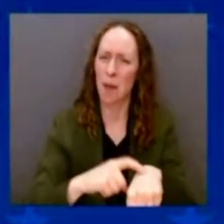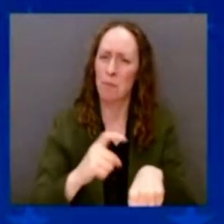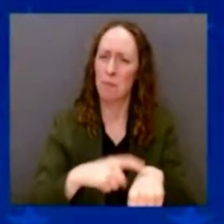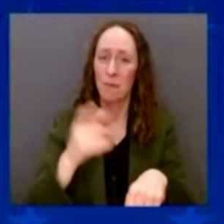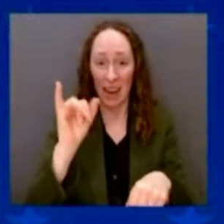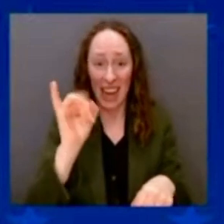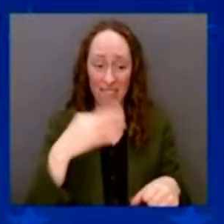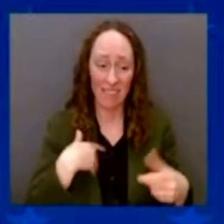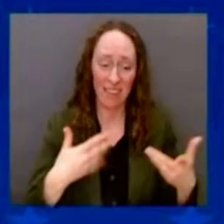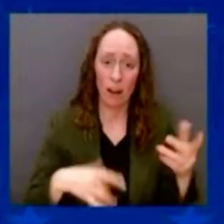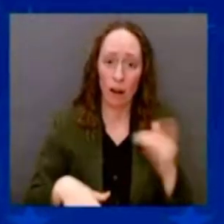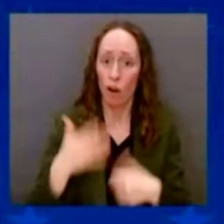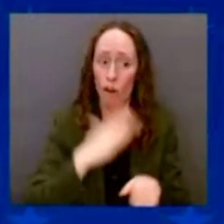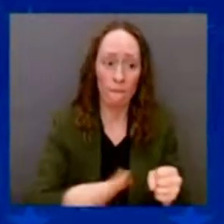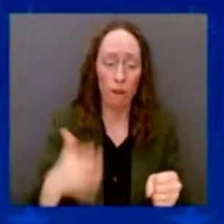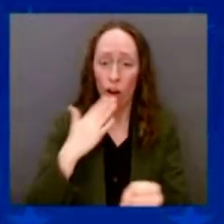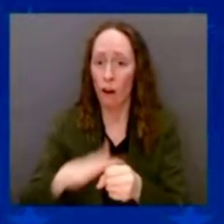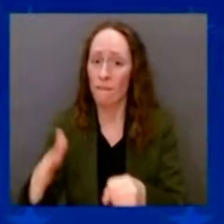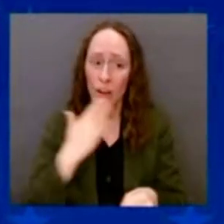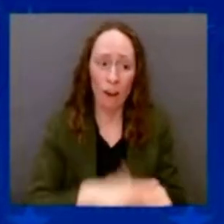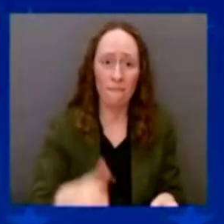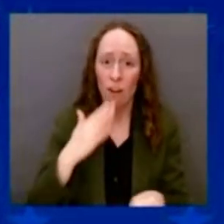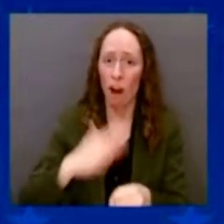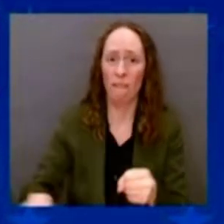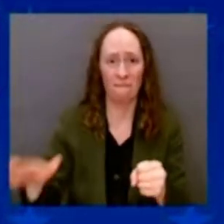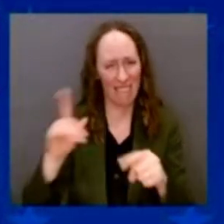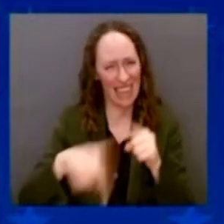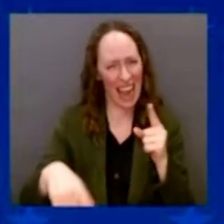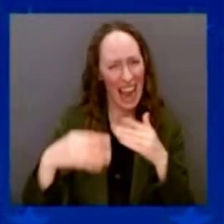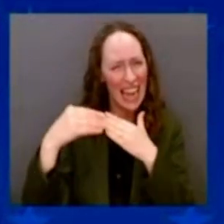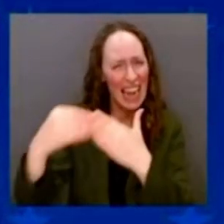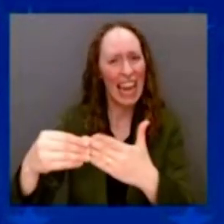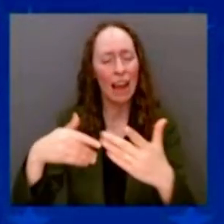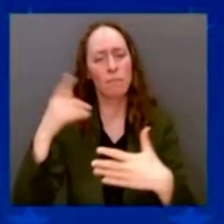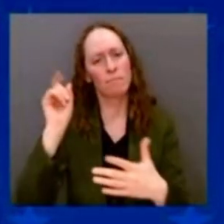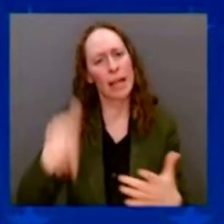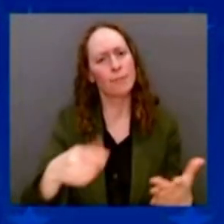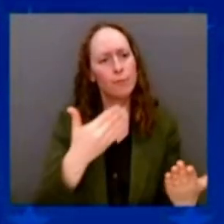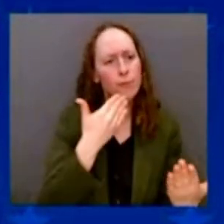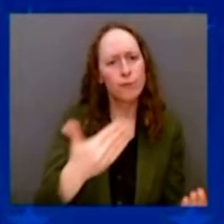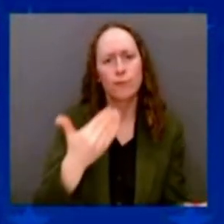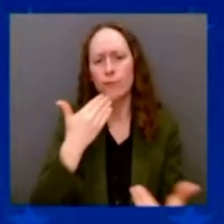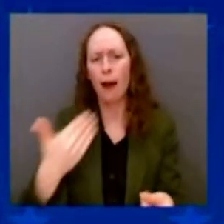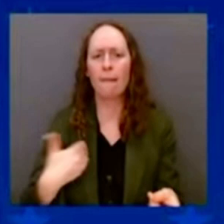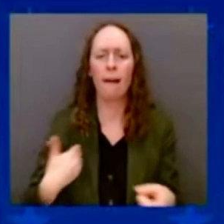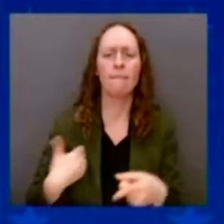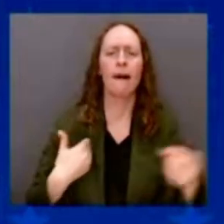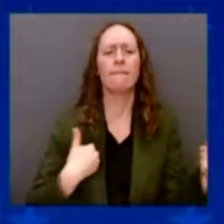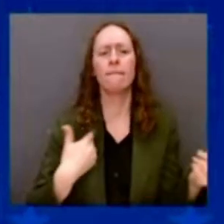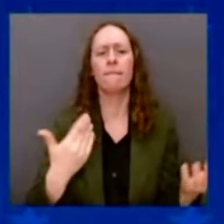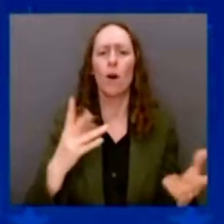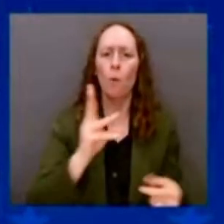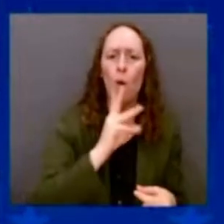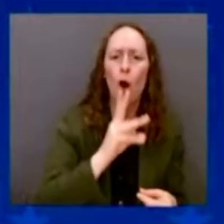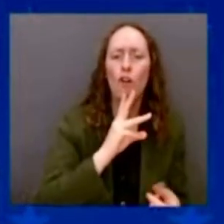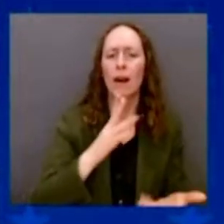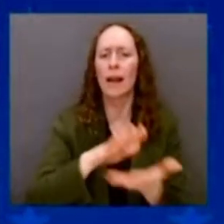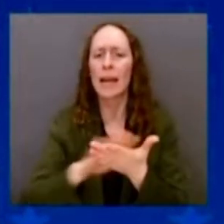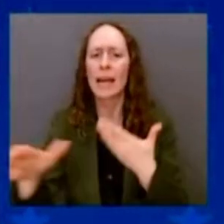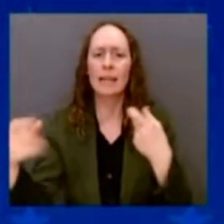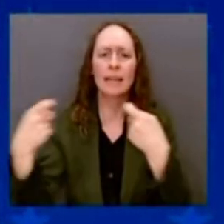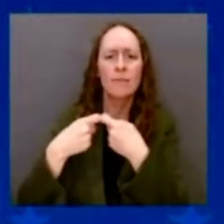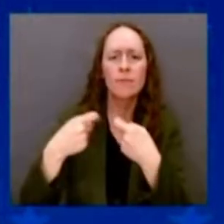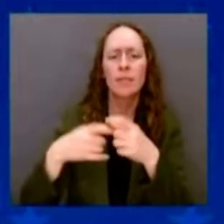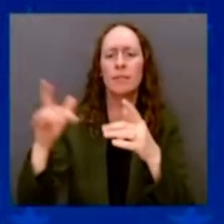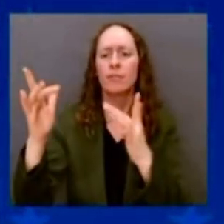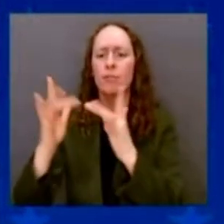Instead of Infrastructure Week, which was — became a punchline with Alaska. Remember, every year it's going to be Infrastructure Week? Well,